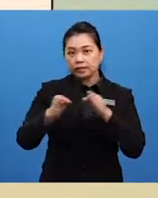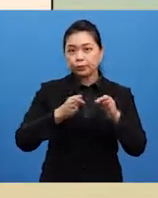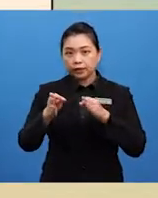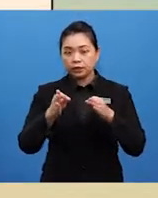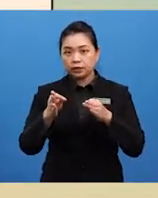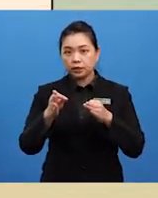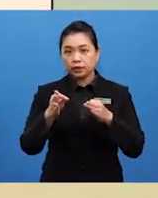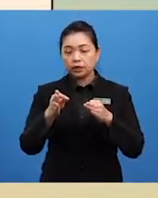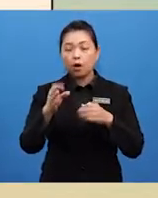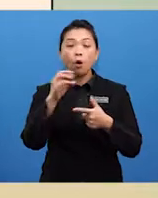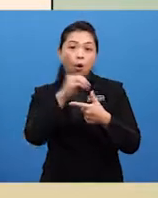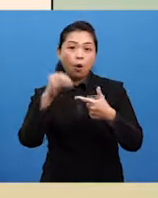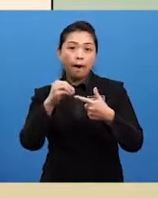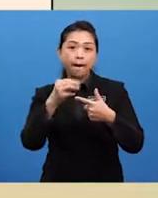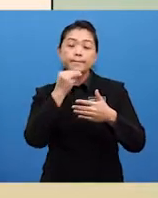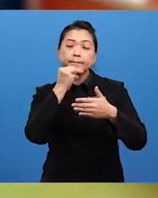a mystery.